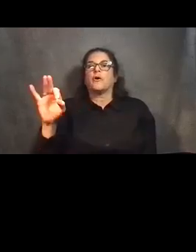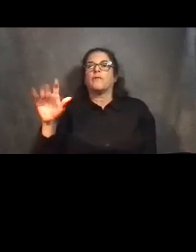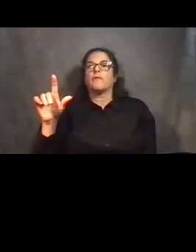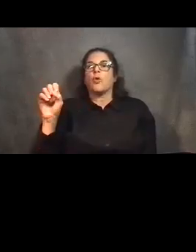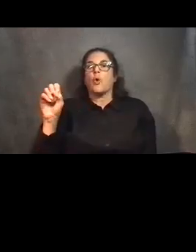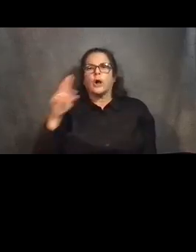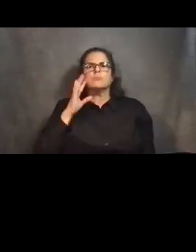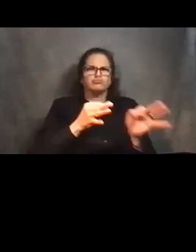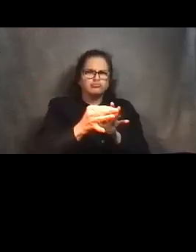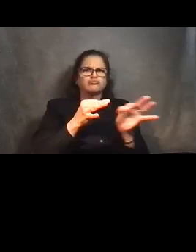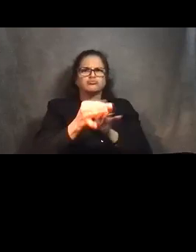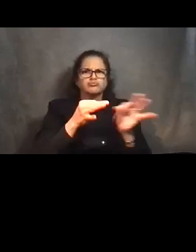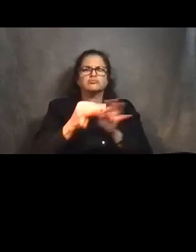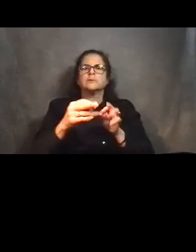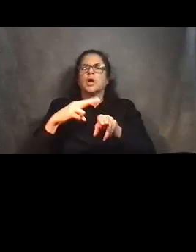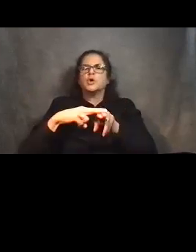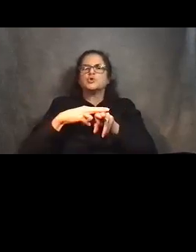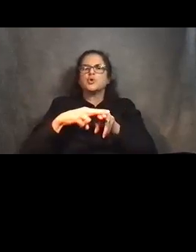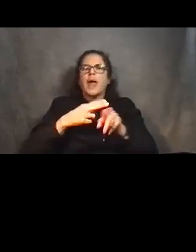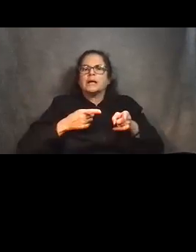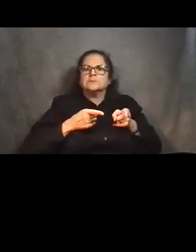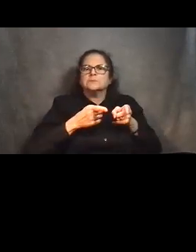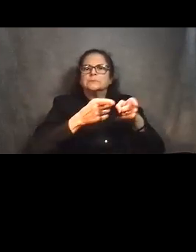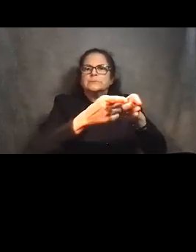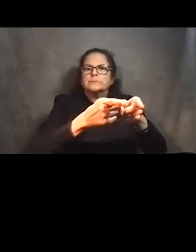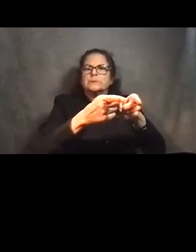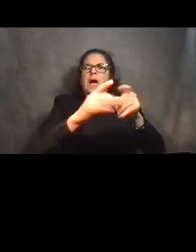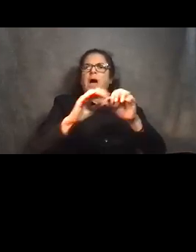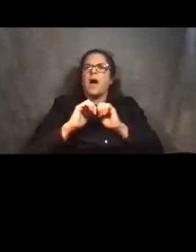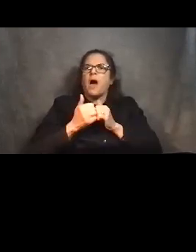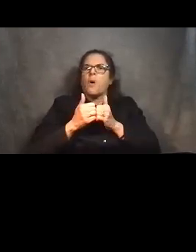installing our track structure segments via the gantry system.